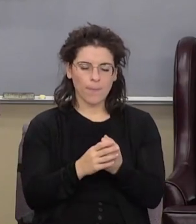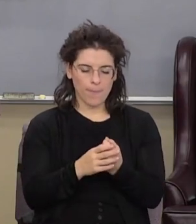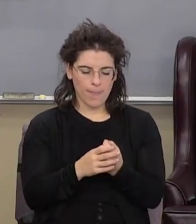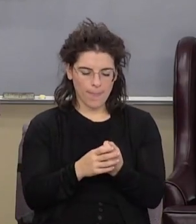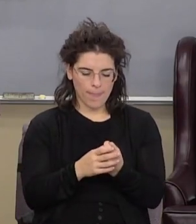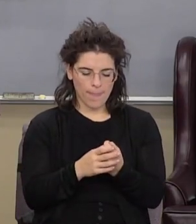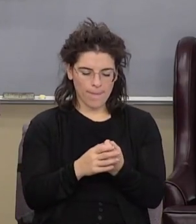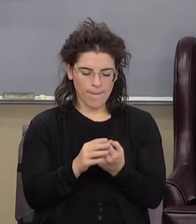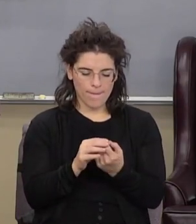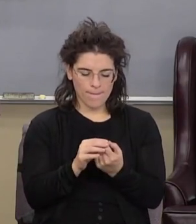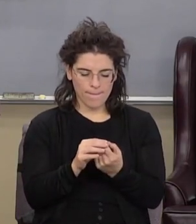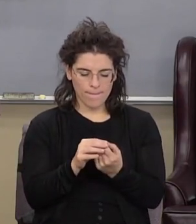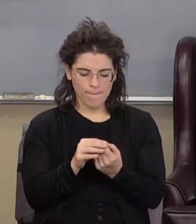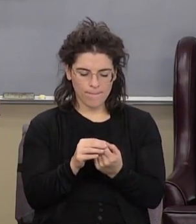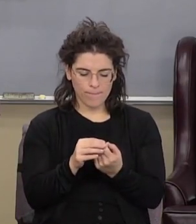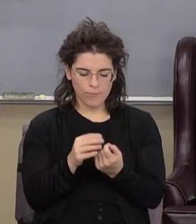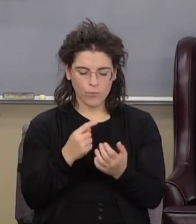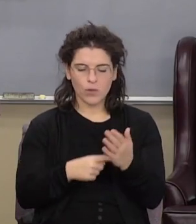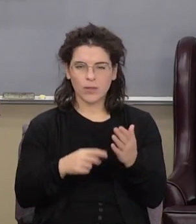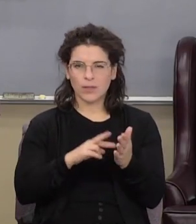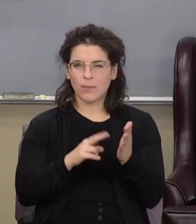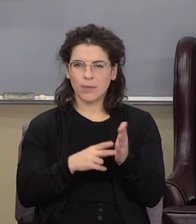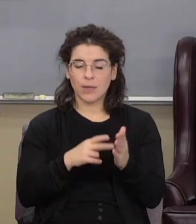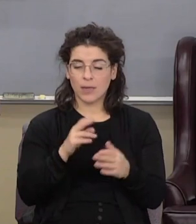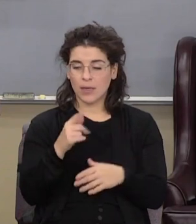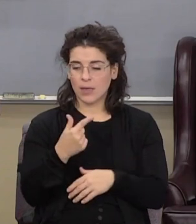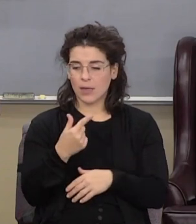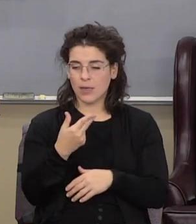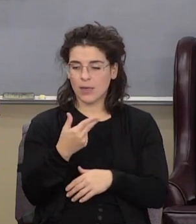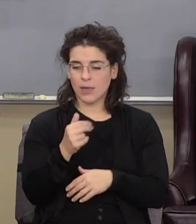what in the Sam Hill is that Gandhi was a Christ follower